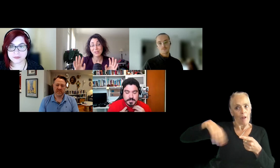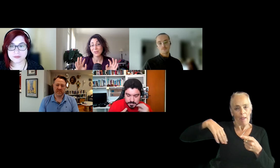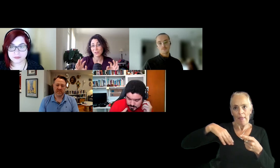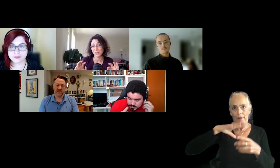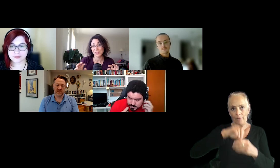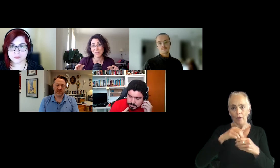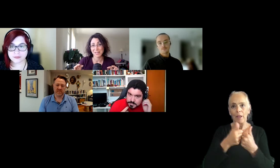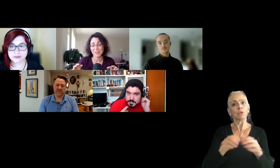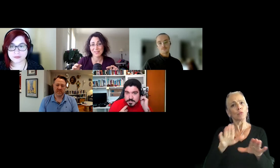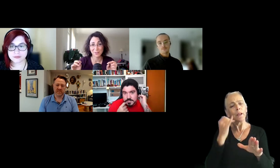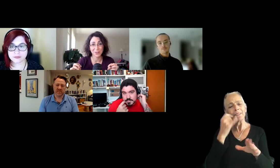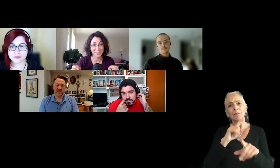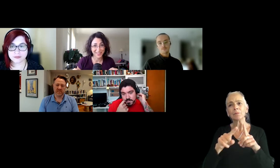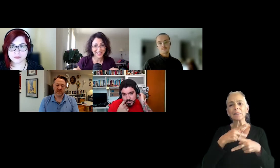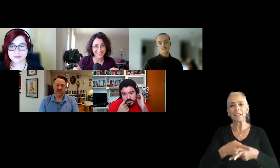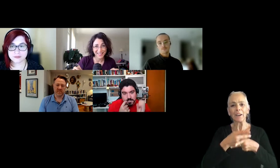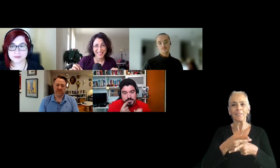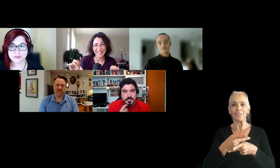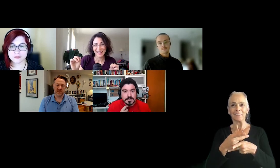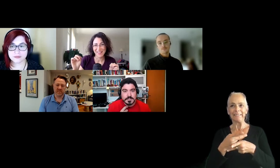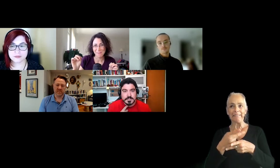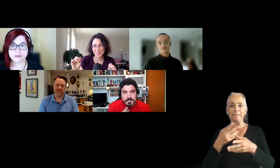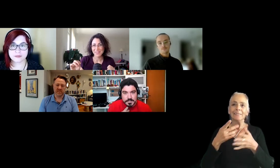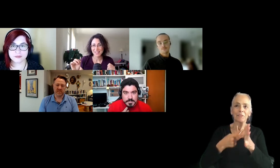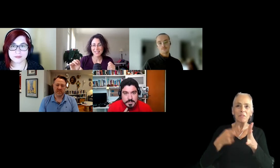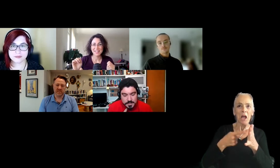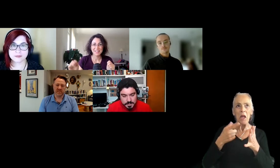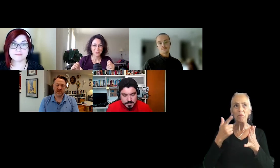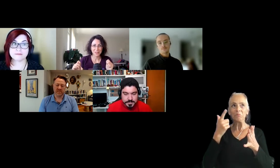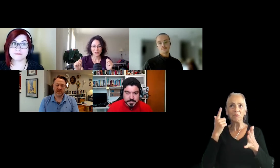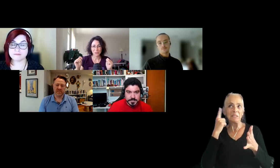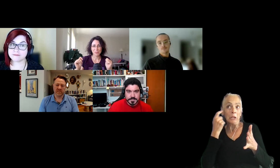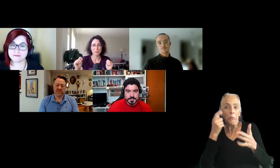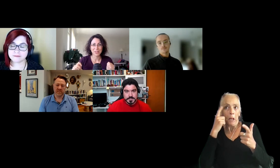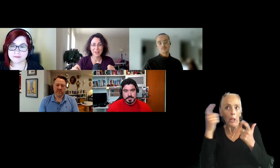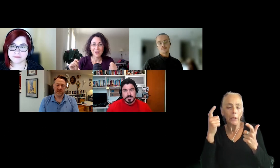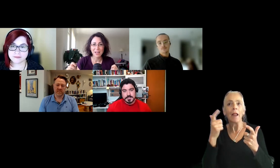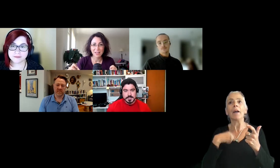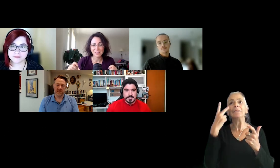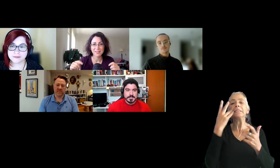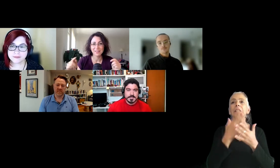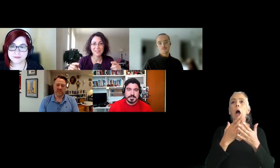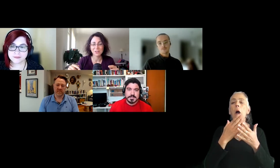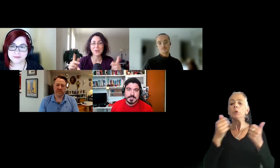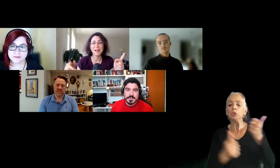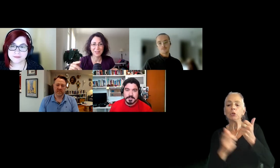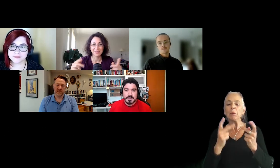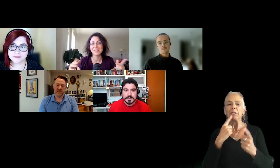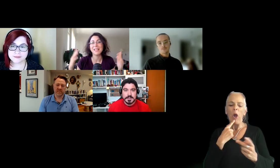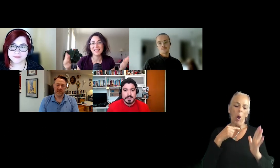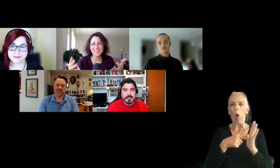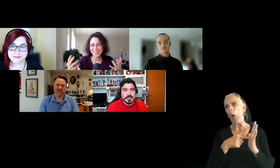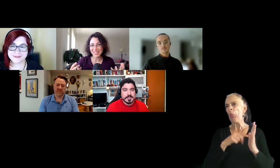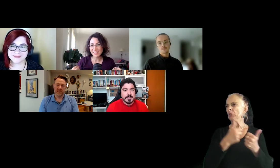but be very careful because sometimes it sounds very arrogant. I've seen, you know, like junior people say, oh, yeah, this is this is crap.